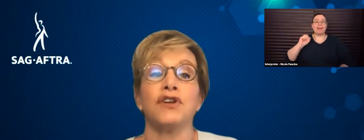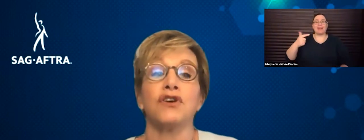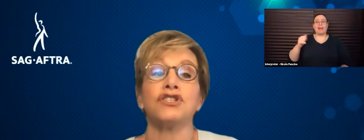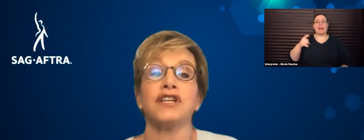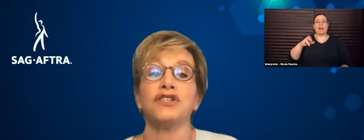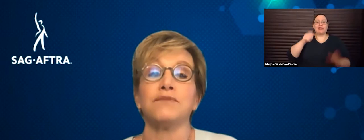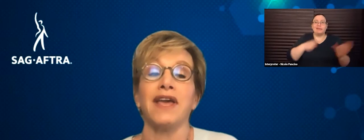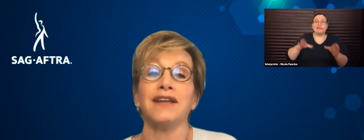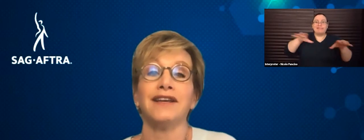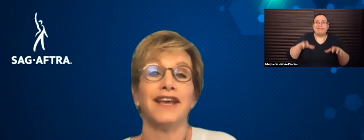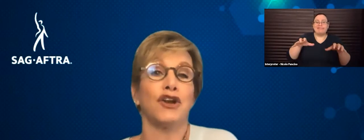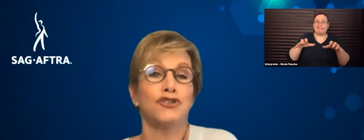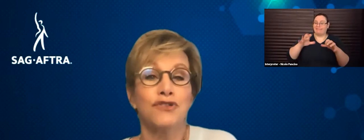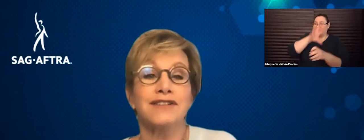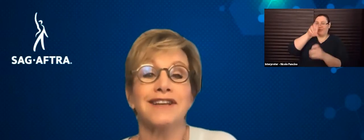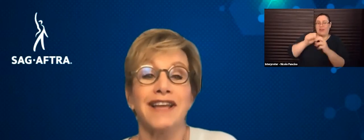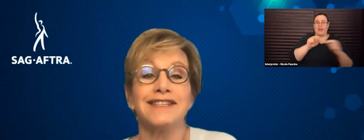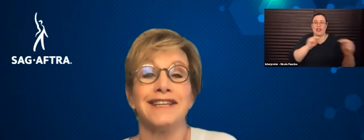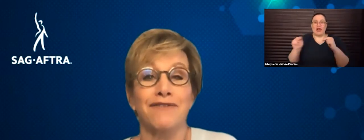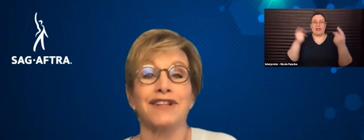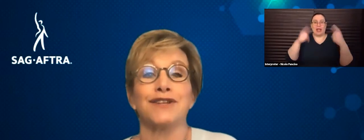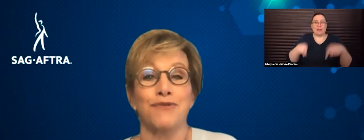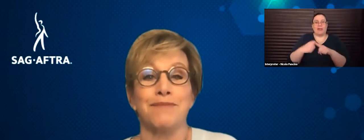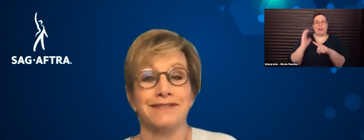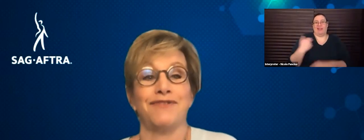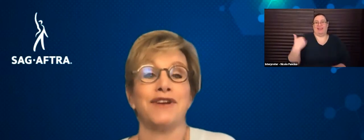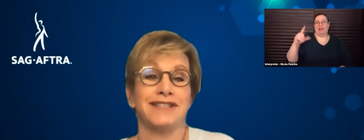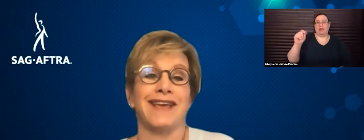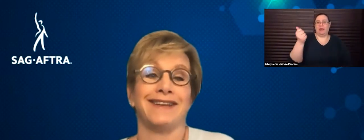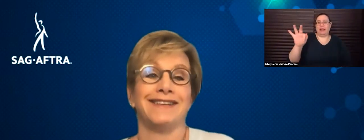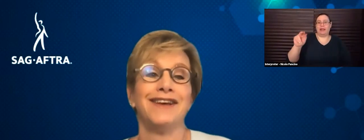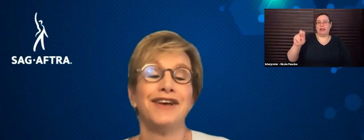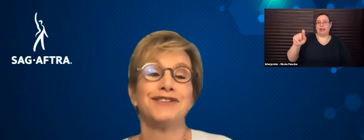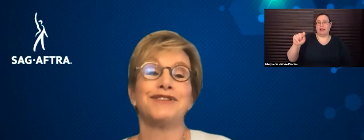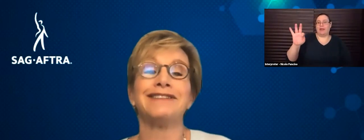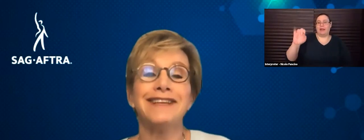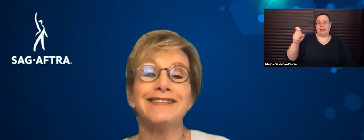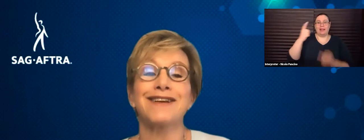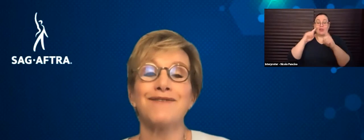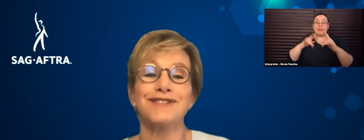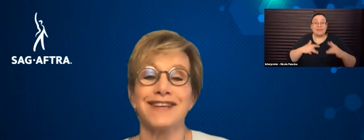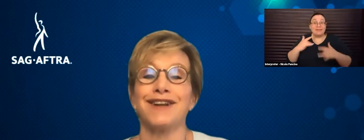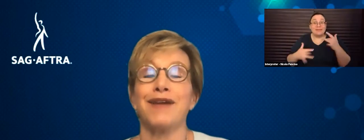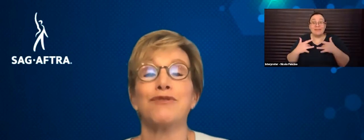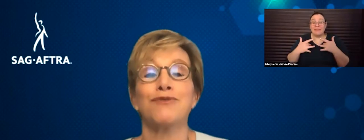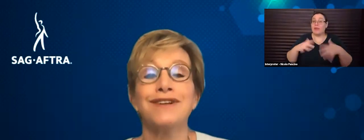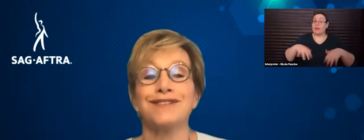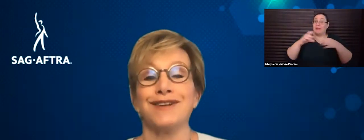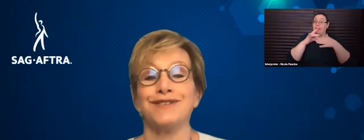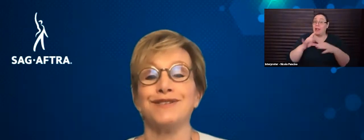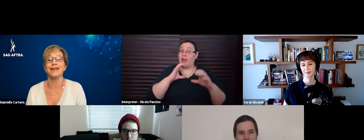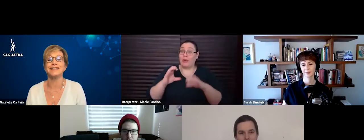and due to the negotiations made in our 2019 Netflix agreement. Very exciting. So to lead this conversation, I am